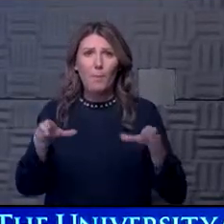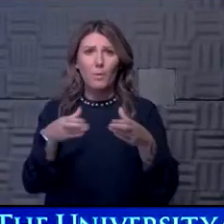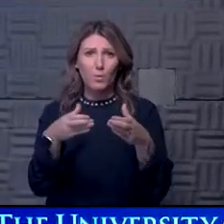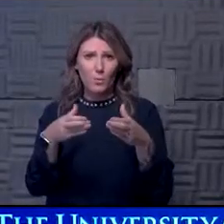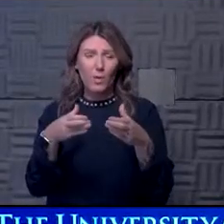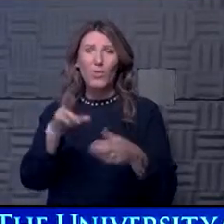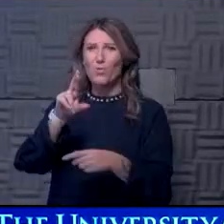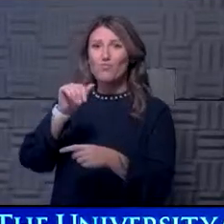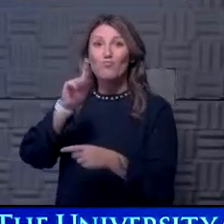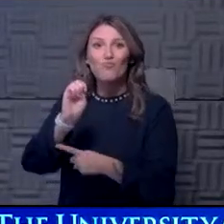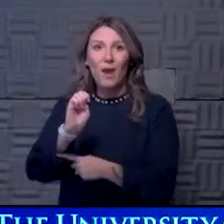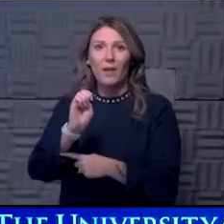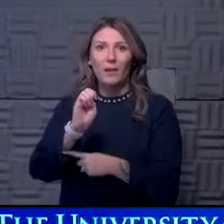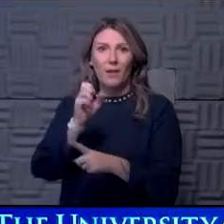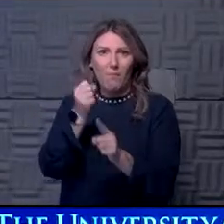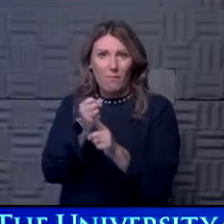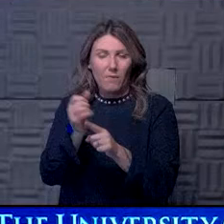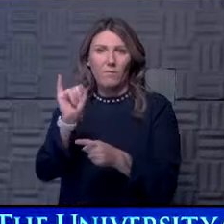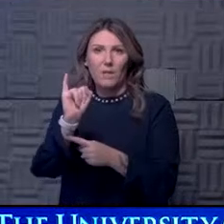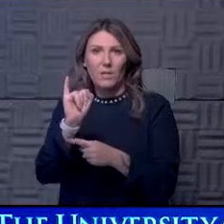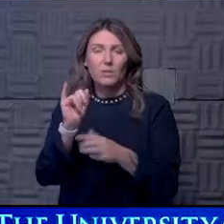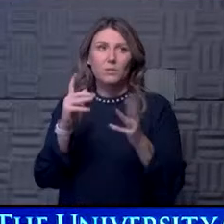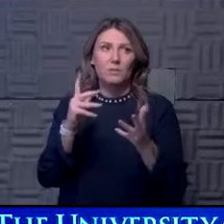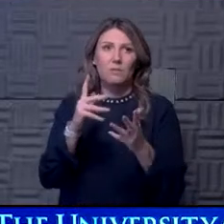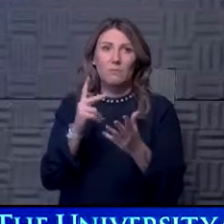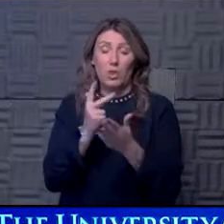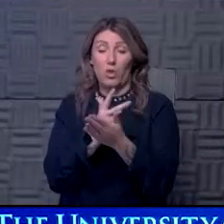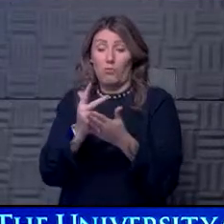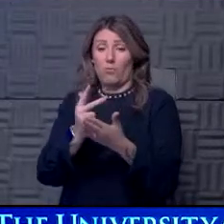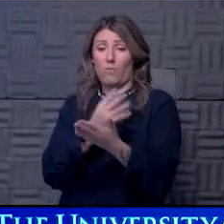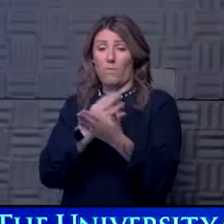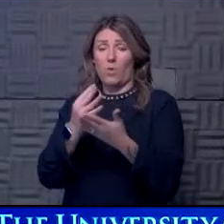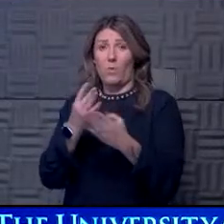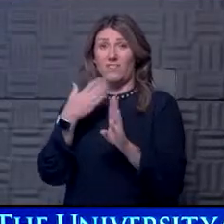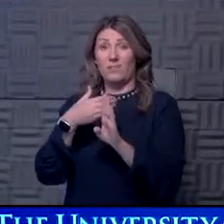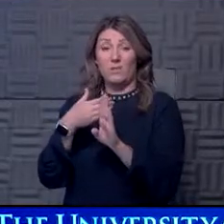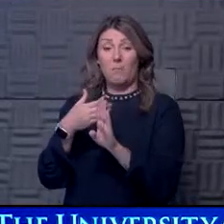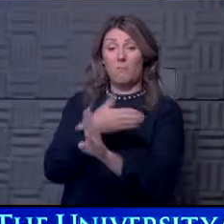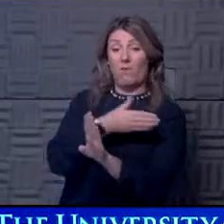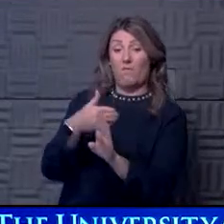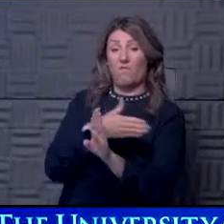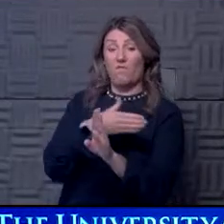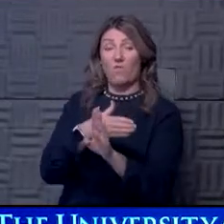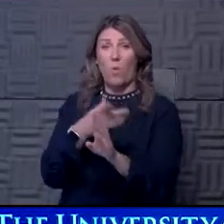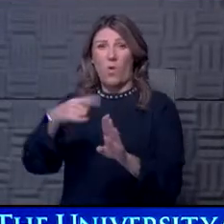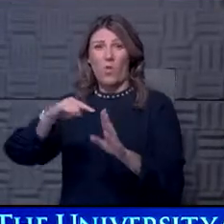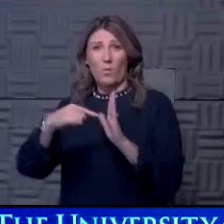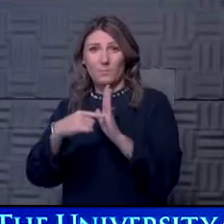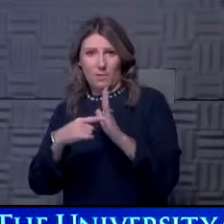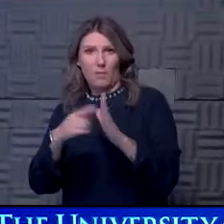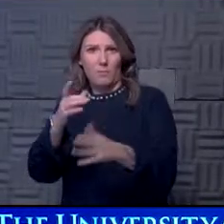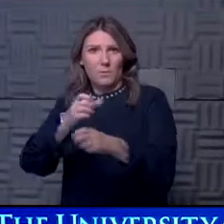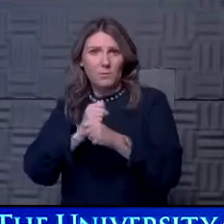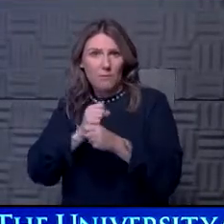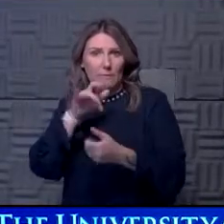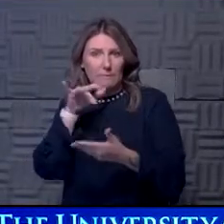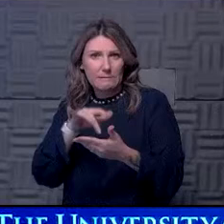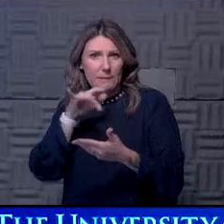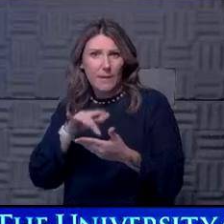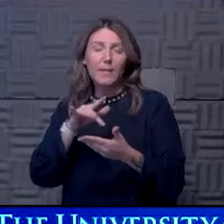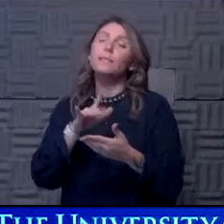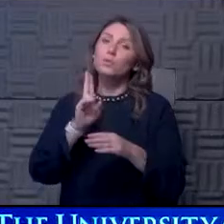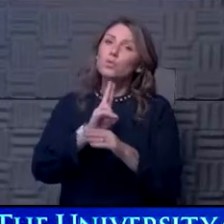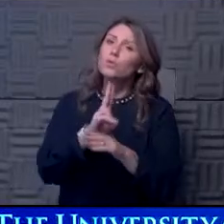infection three or four weeks before the samples were taken. But nonetheless, it is useful in our